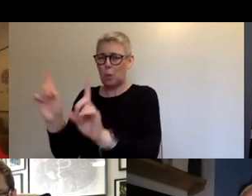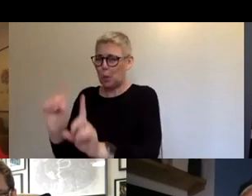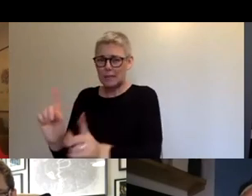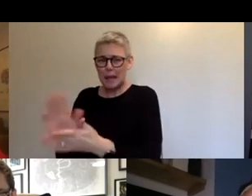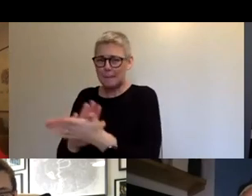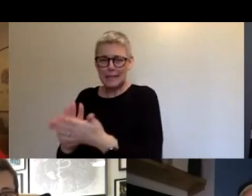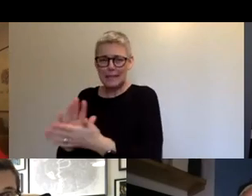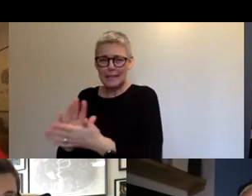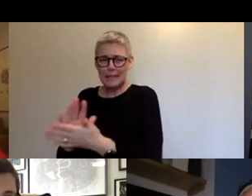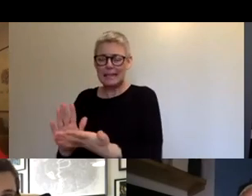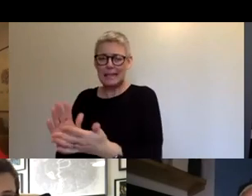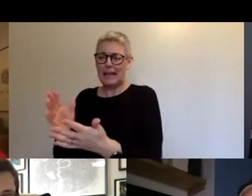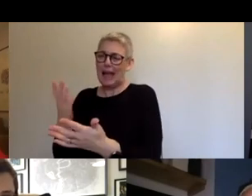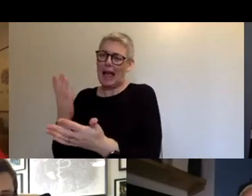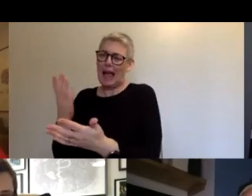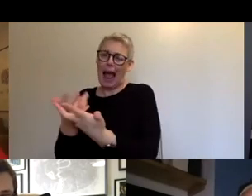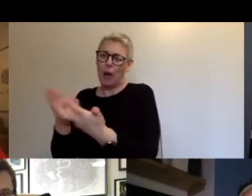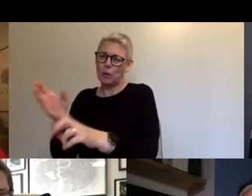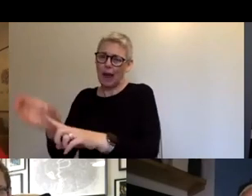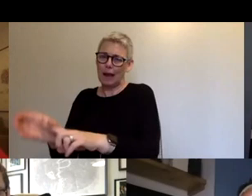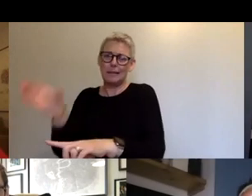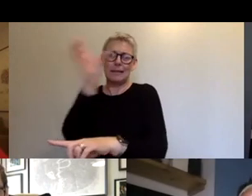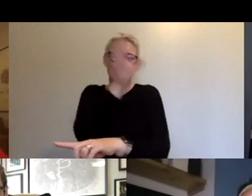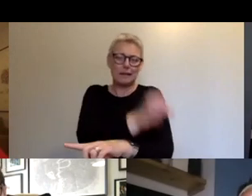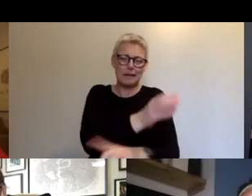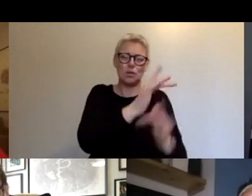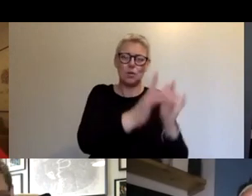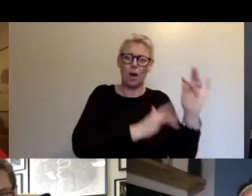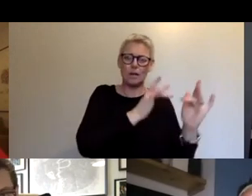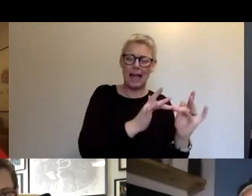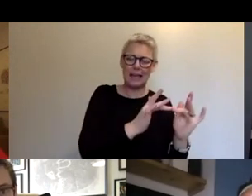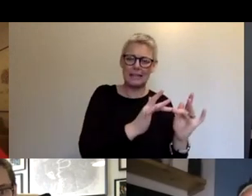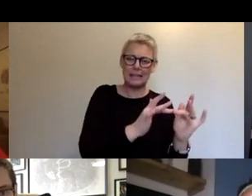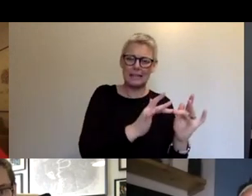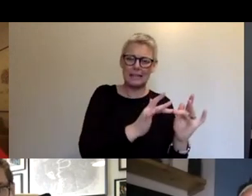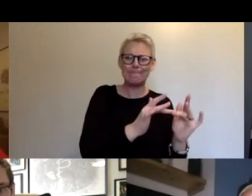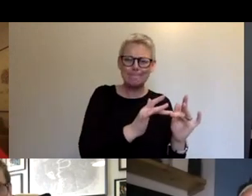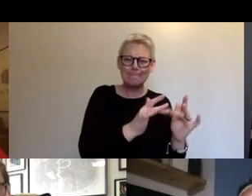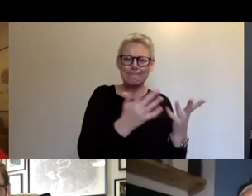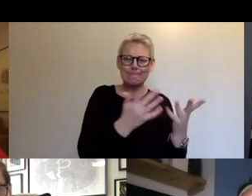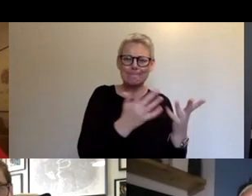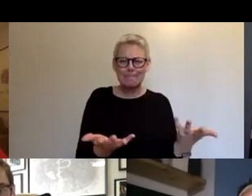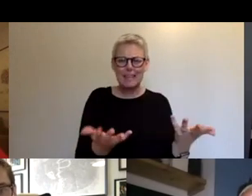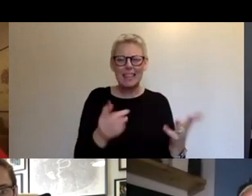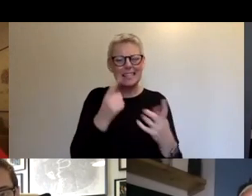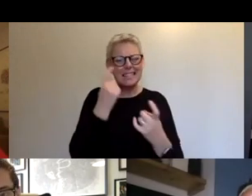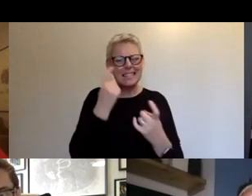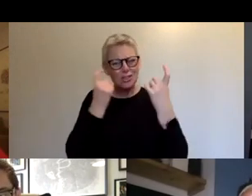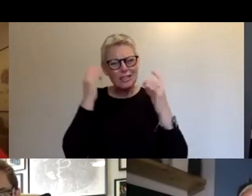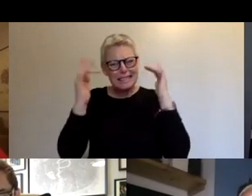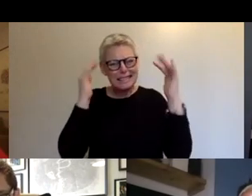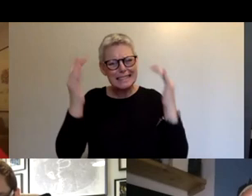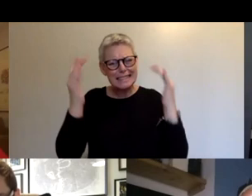is it more than just the fact that things happen in the venue that you're then putting out online? Um,